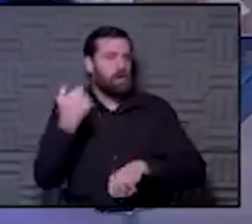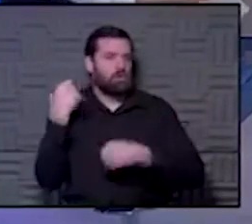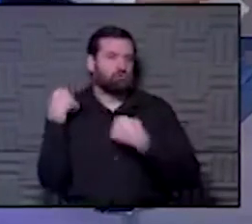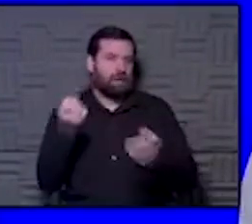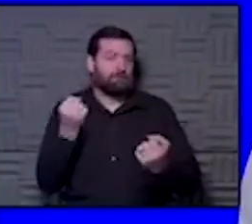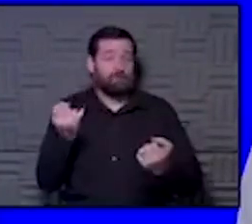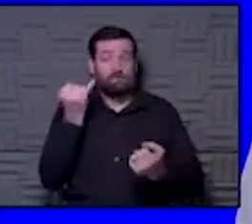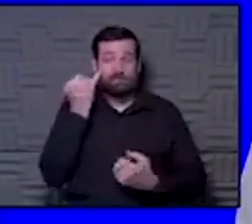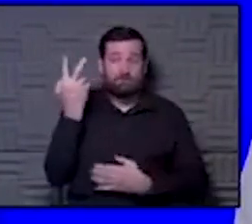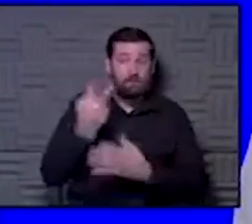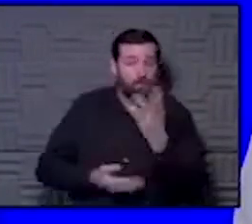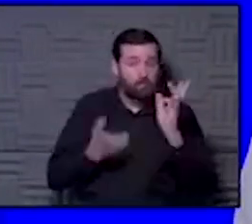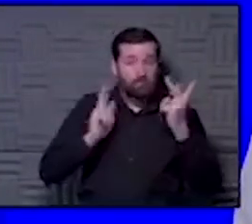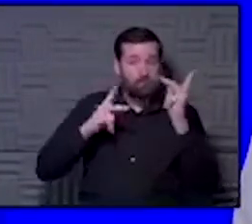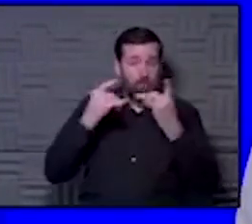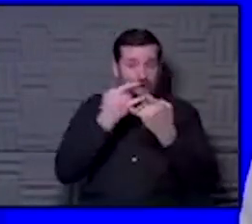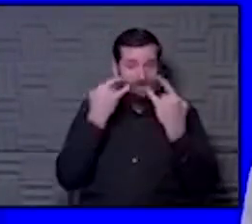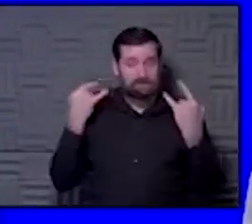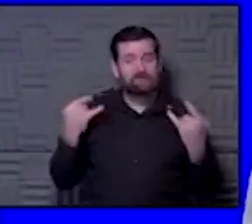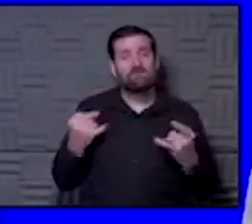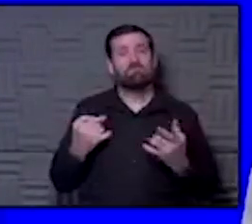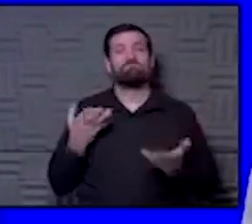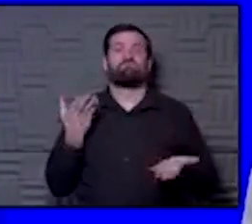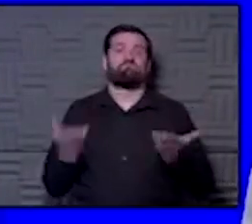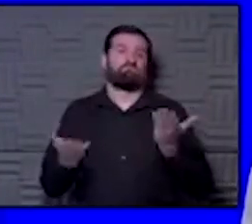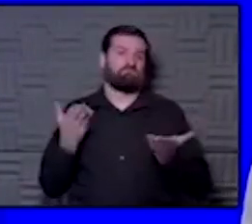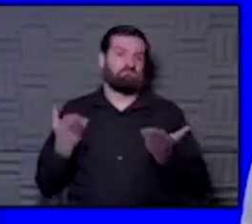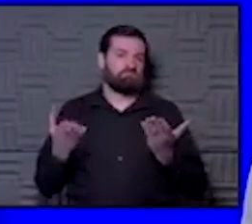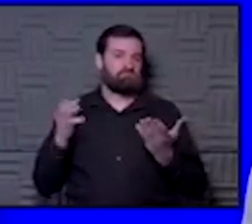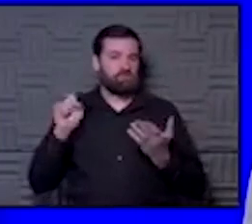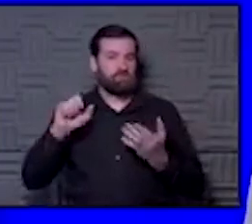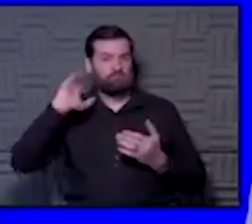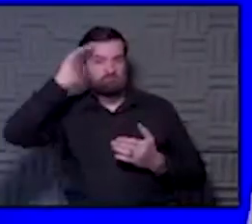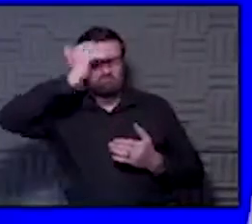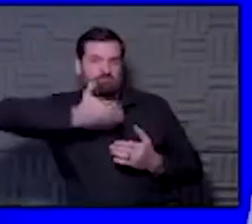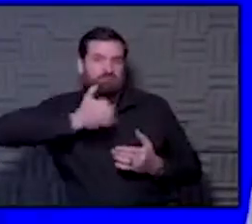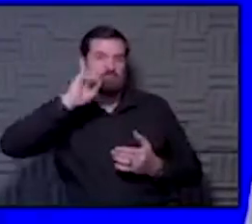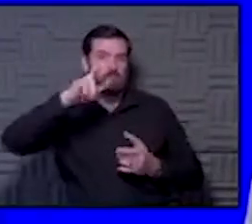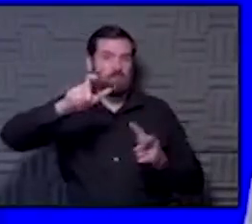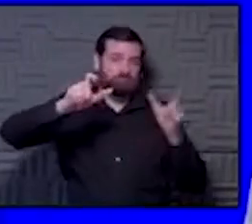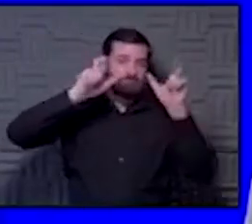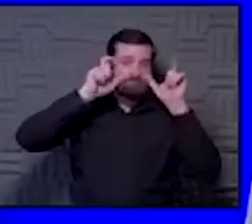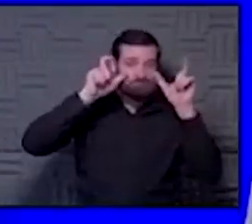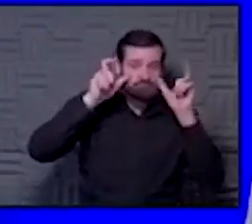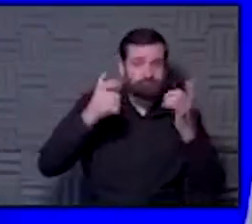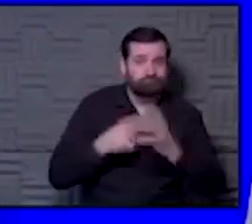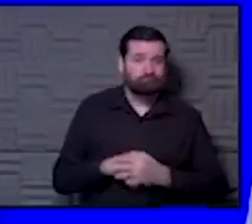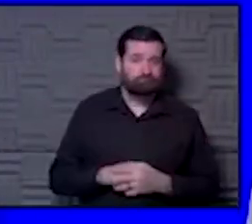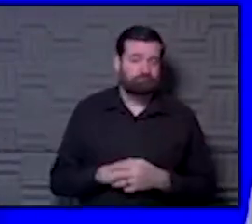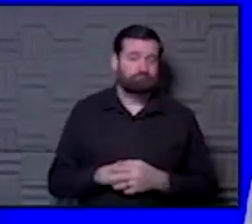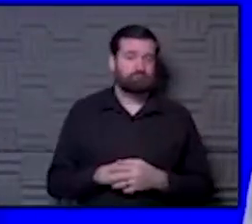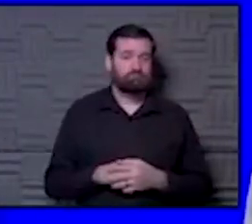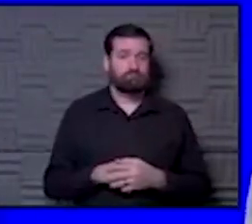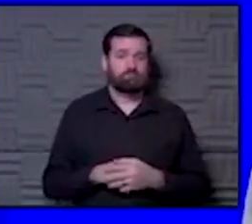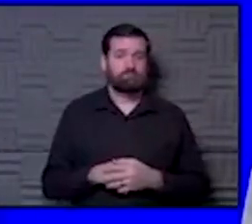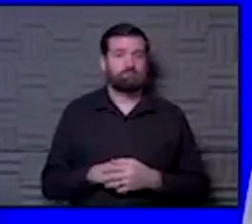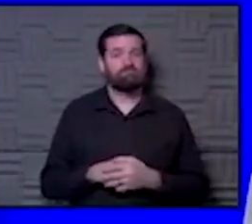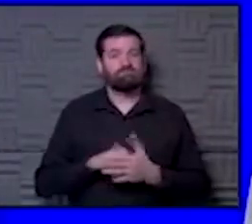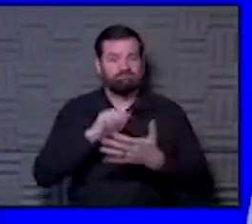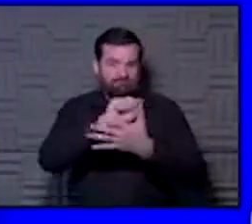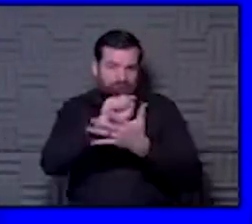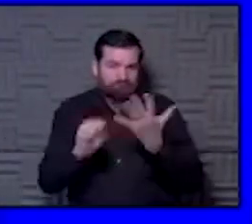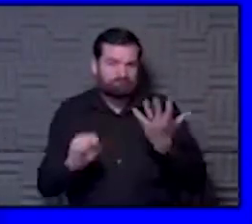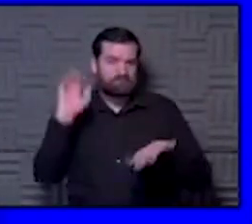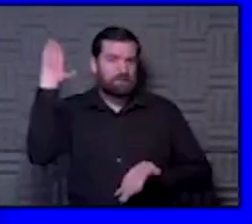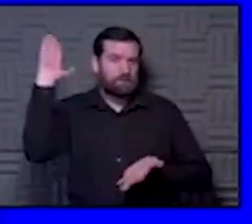parties are wearing masks, you could even maybe throw in a face shield or eye protection with goggles as well. Those are all things